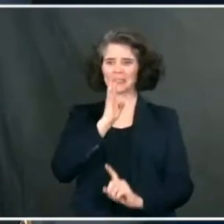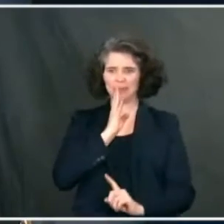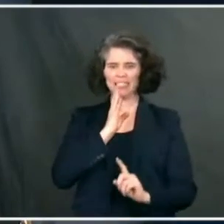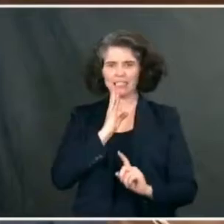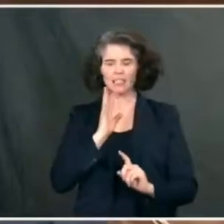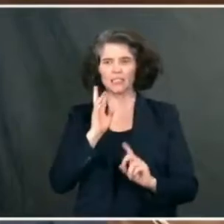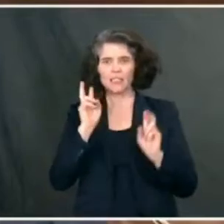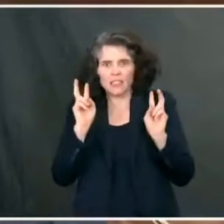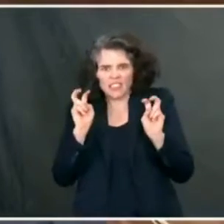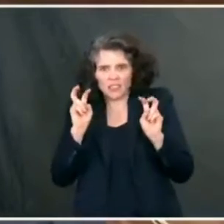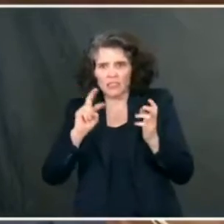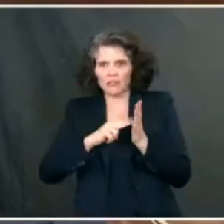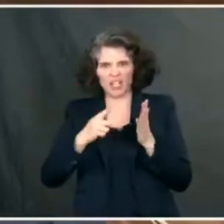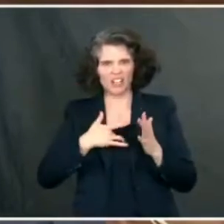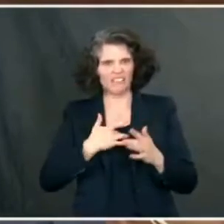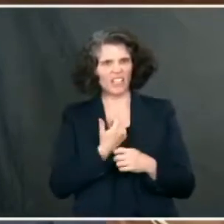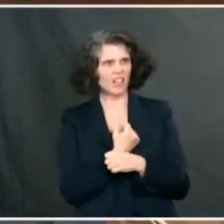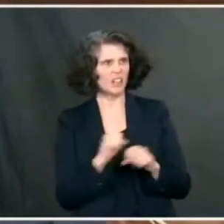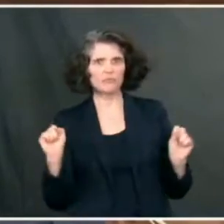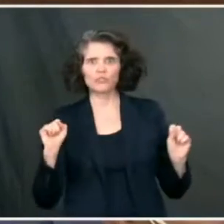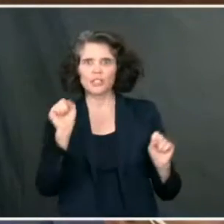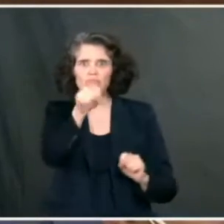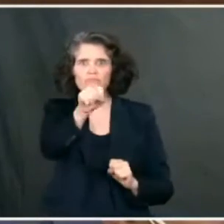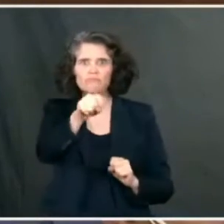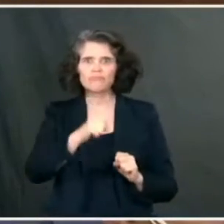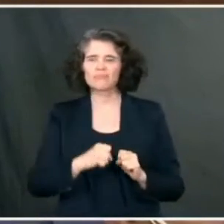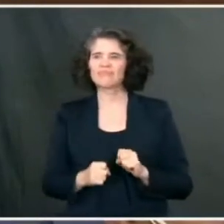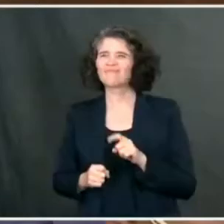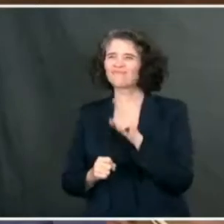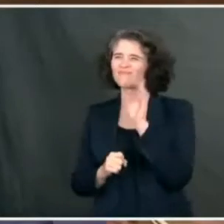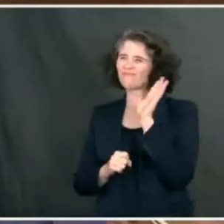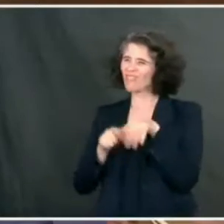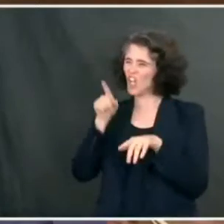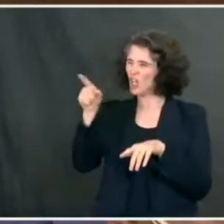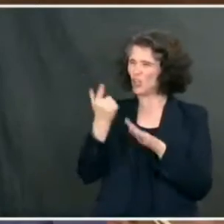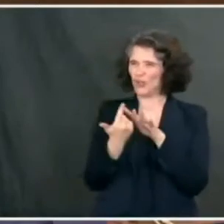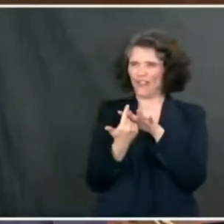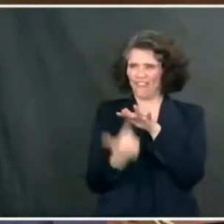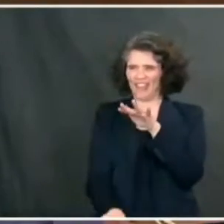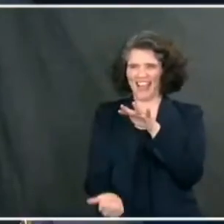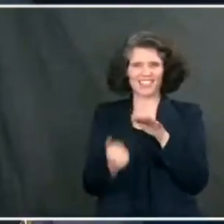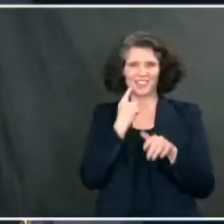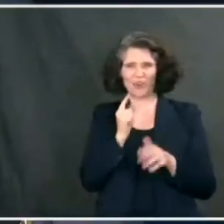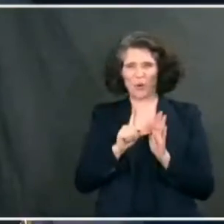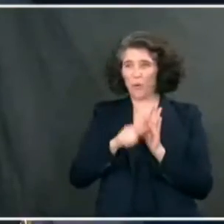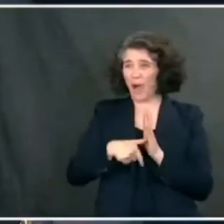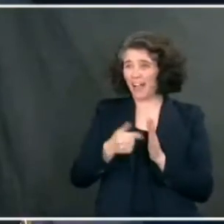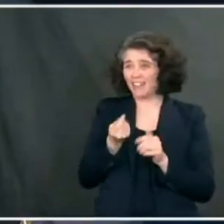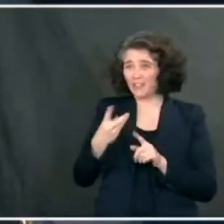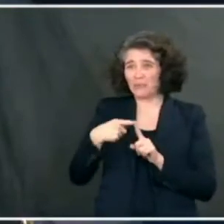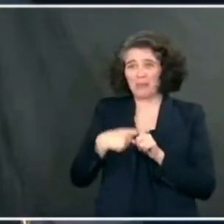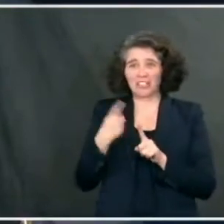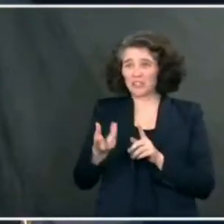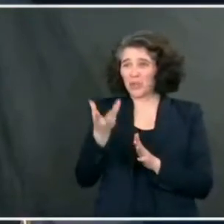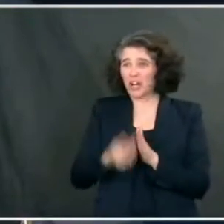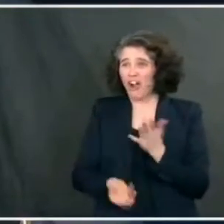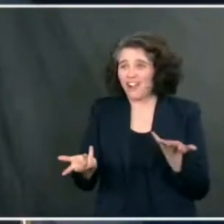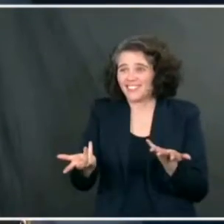basically vanished for a, for a few months, uh, there for a while. You feel like you're back now? I think so.